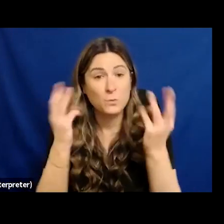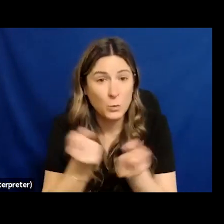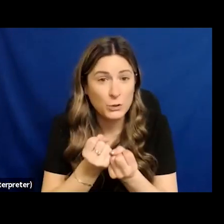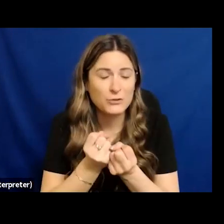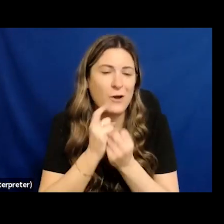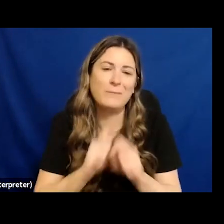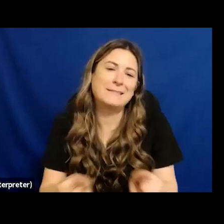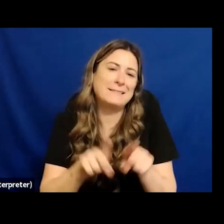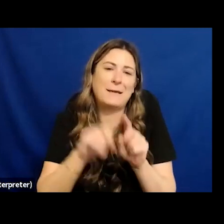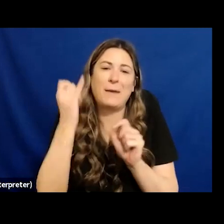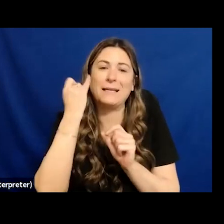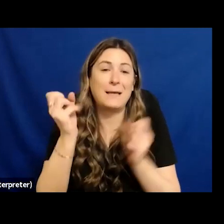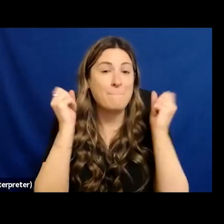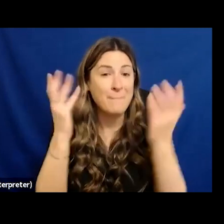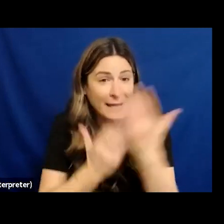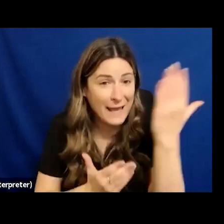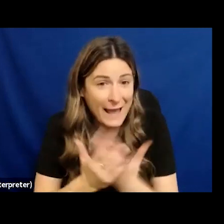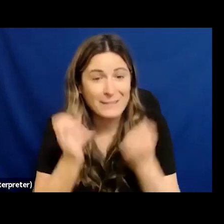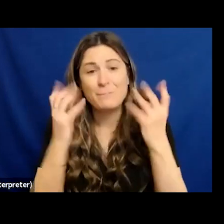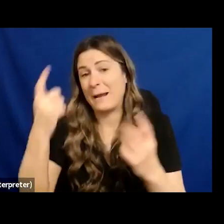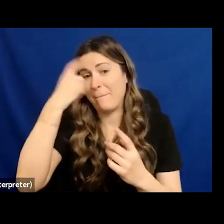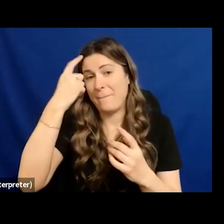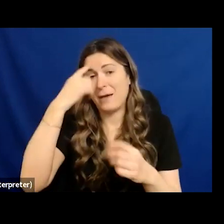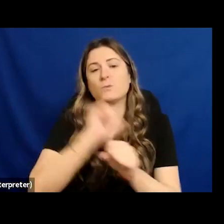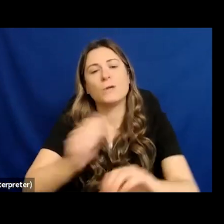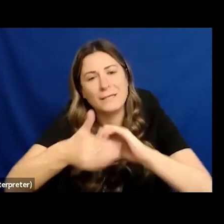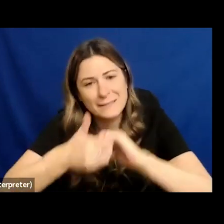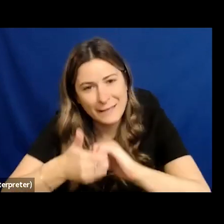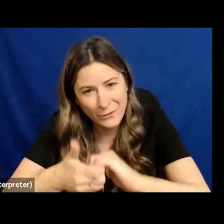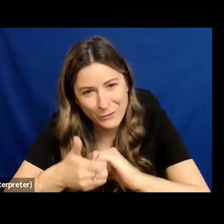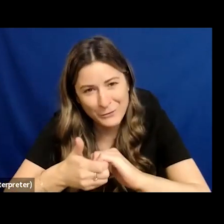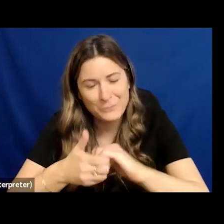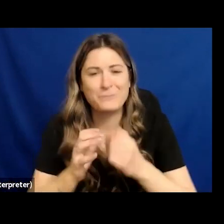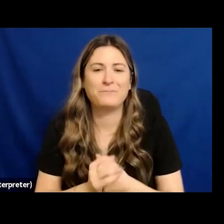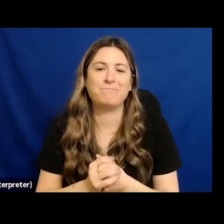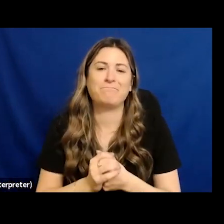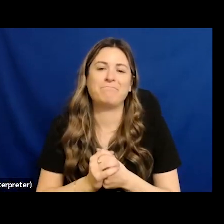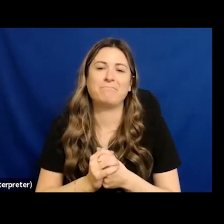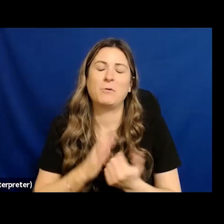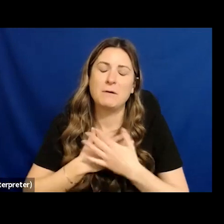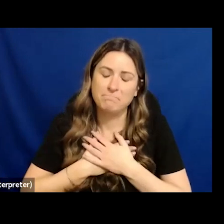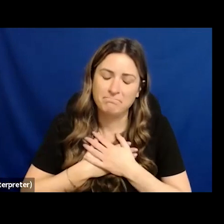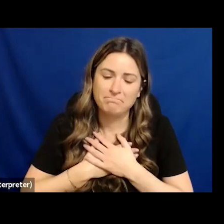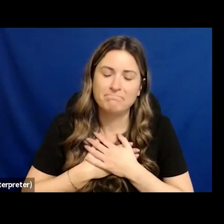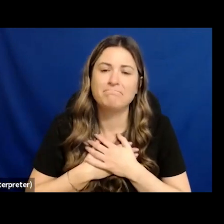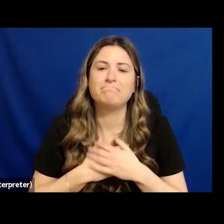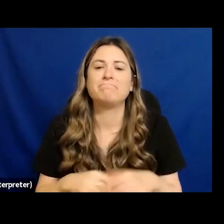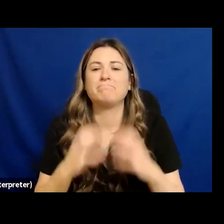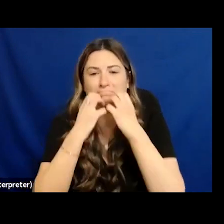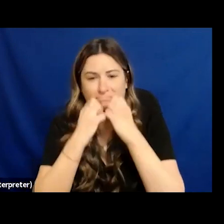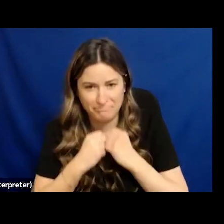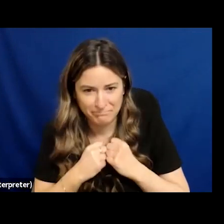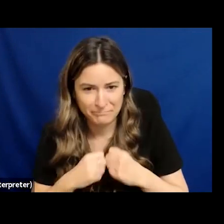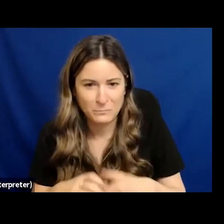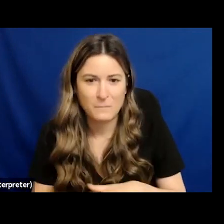many hands many minds working together and so I really appreciate that I appreciate the people that have